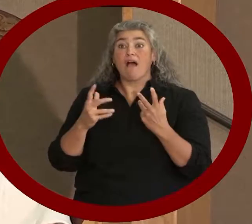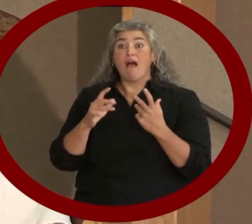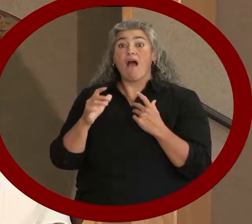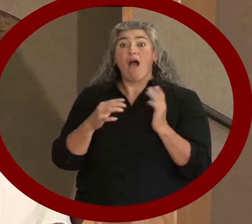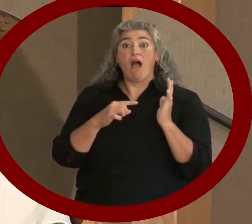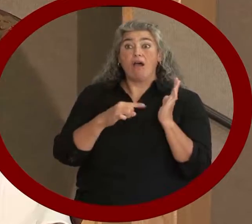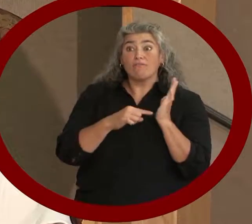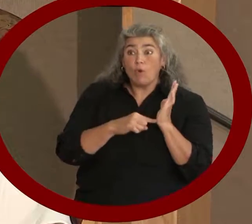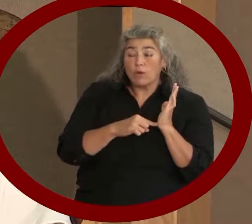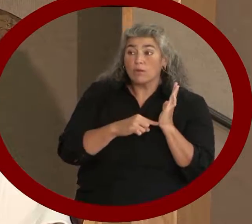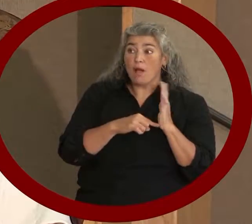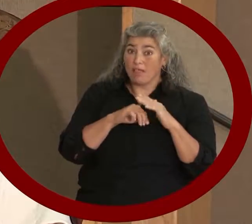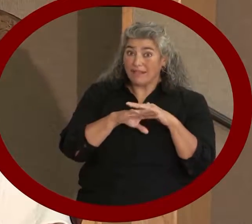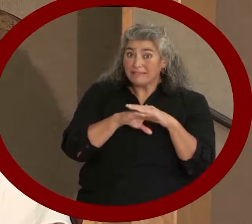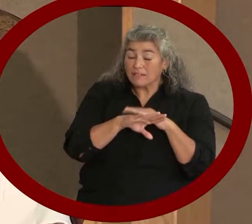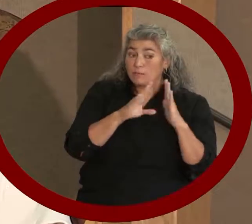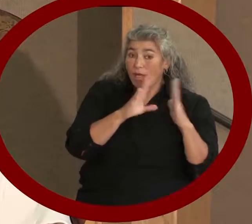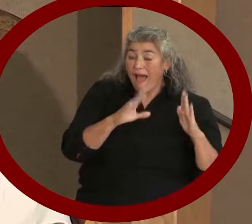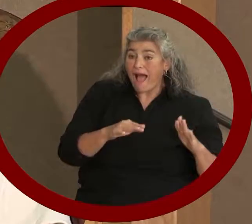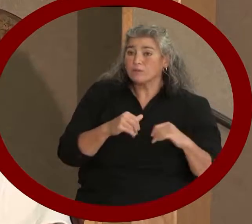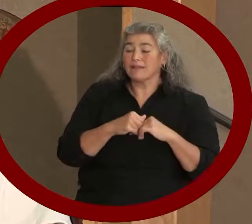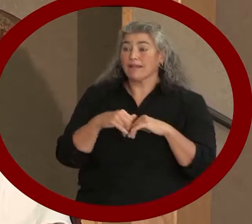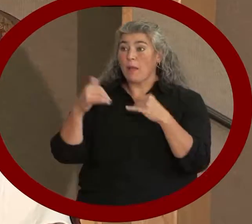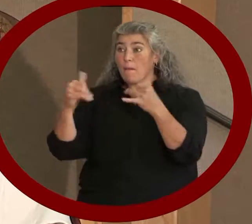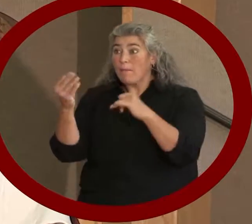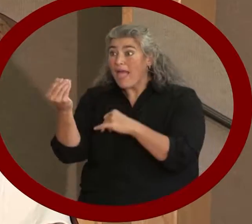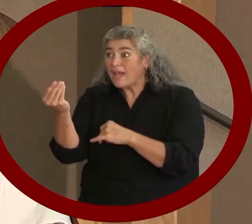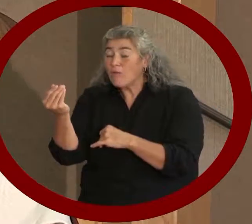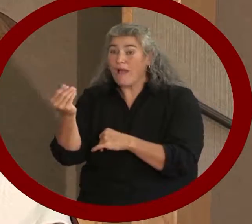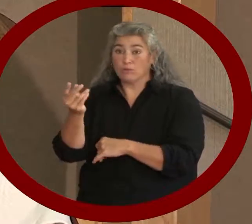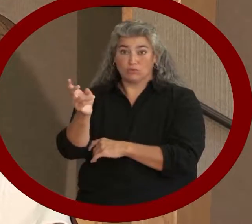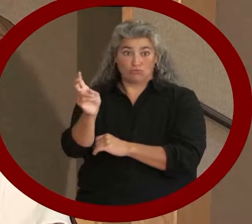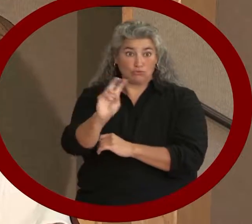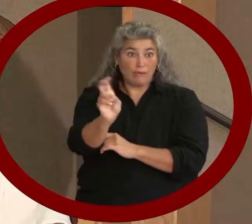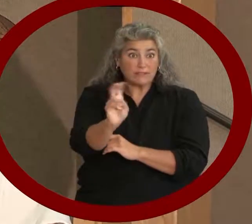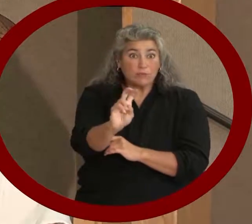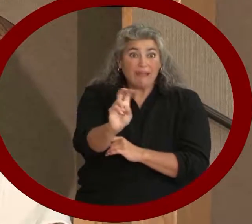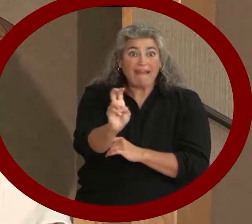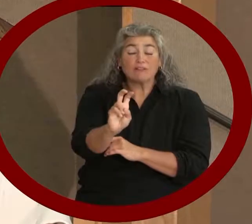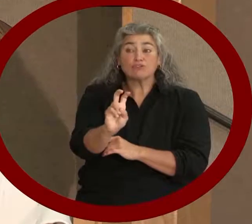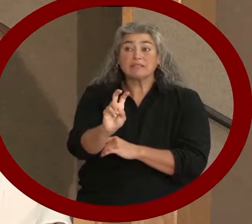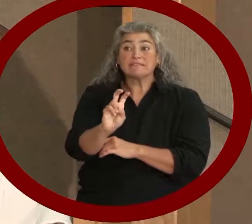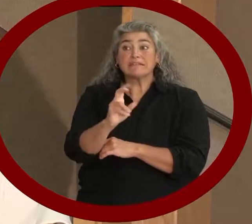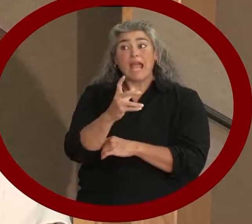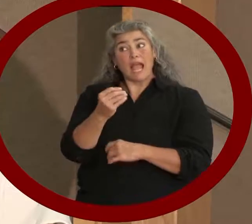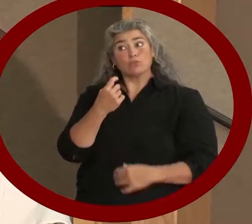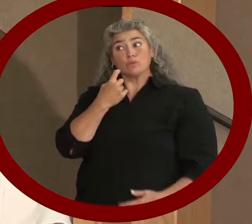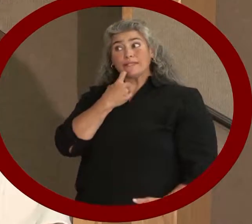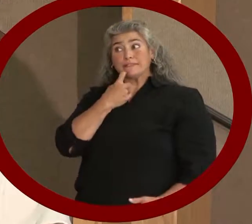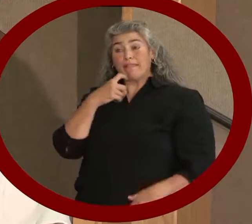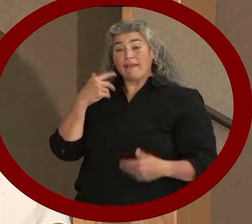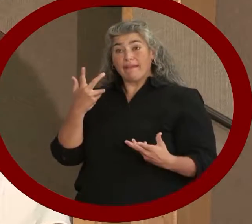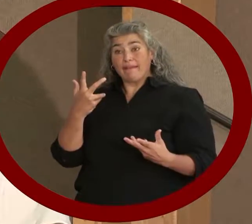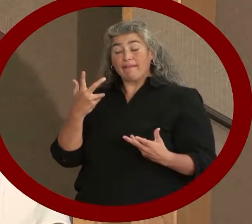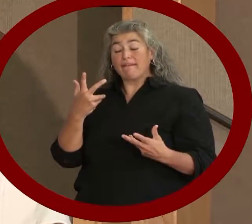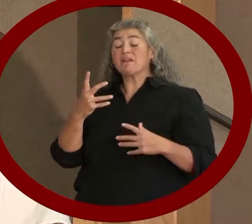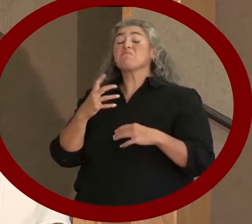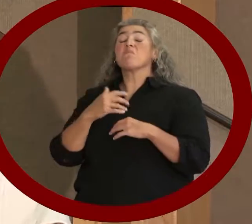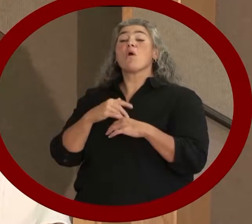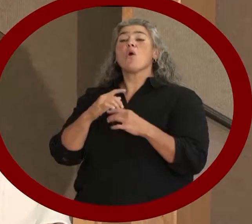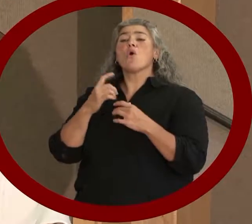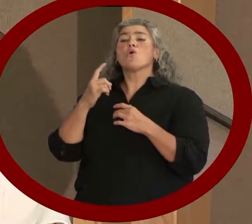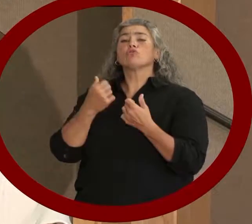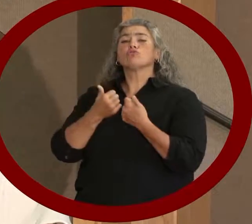housing, playgrounds, transportation, and more recently, moving towards